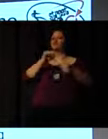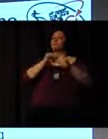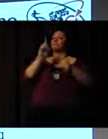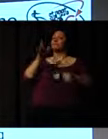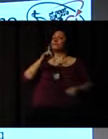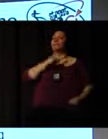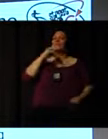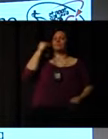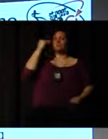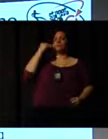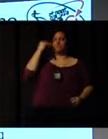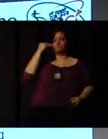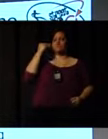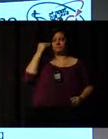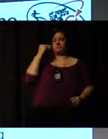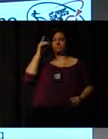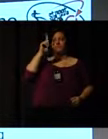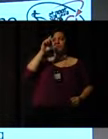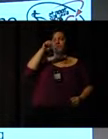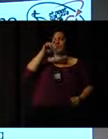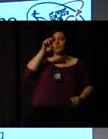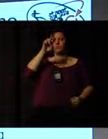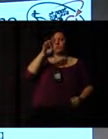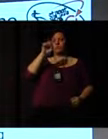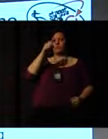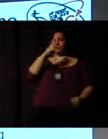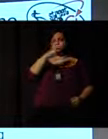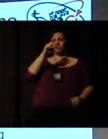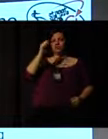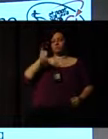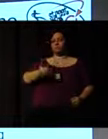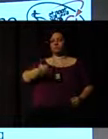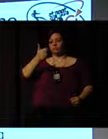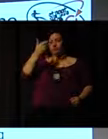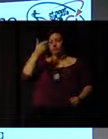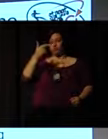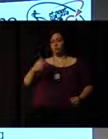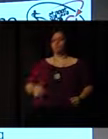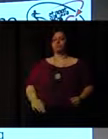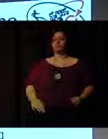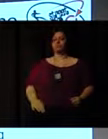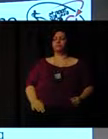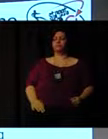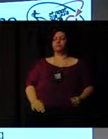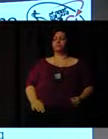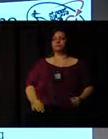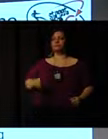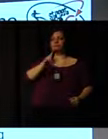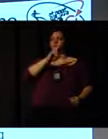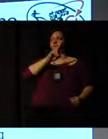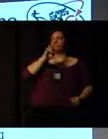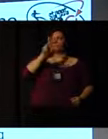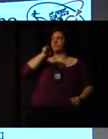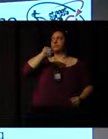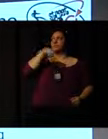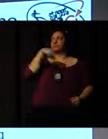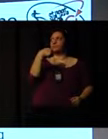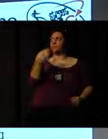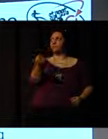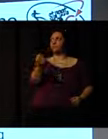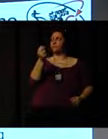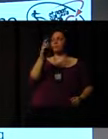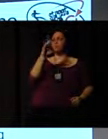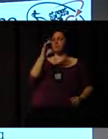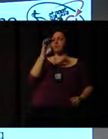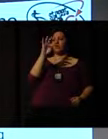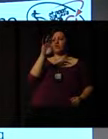2014. But we're also don't know how we're going to do it yet. We've called it the road to Rio 2016. And we